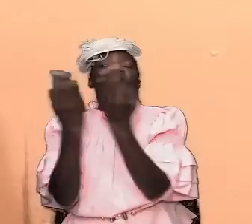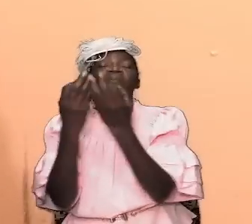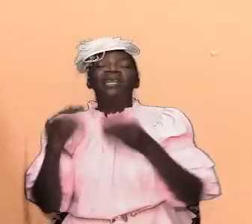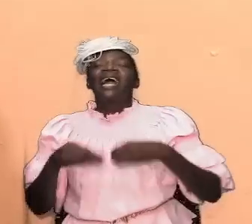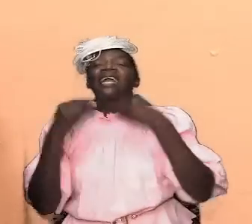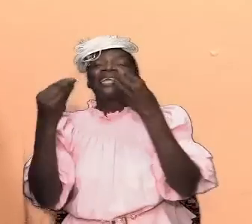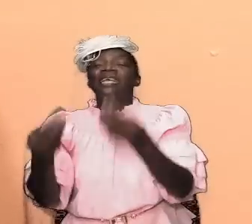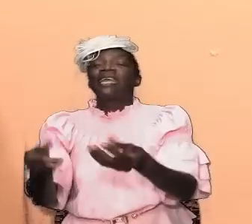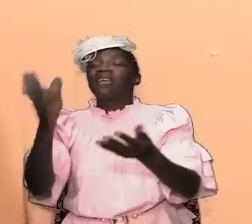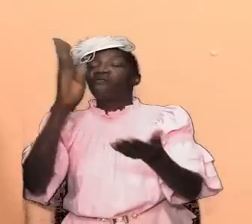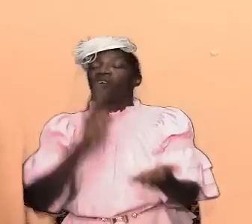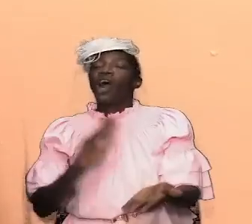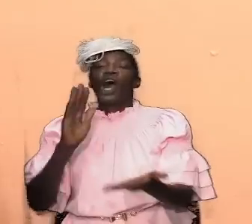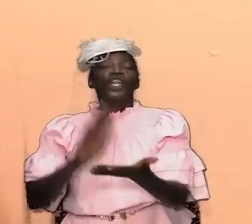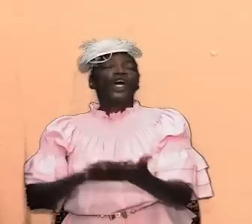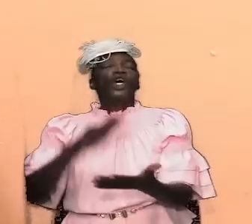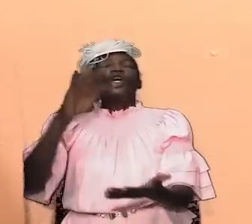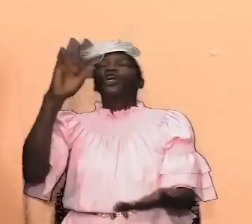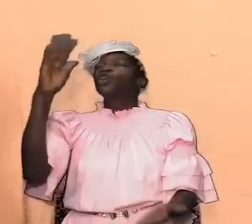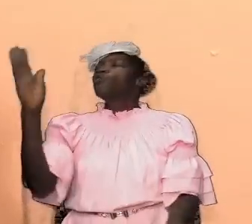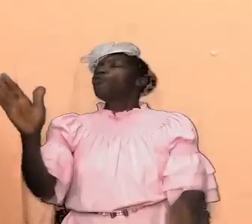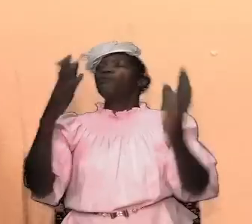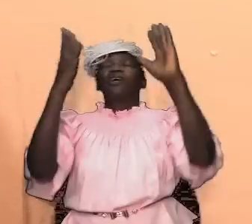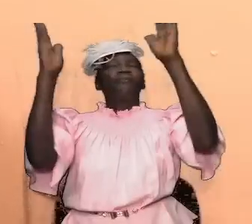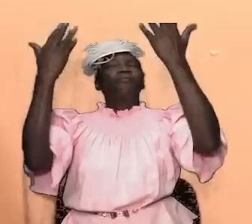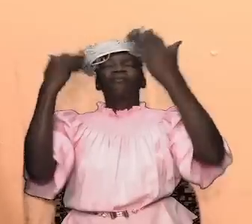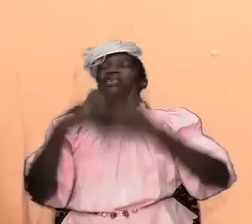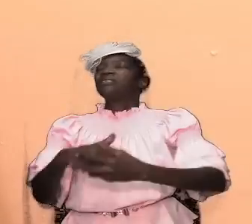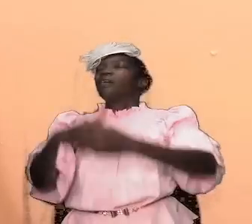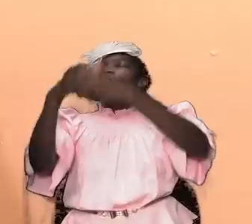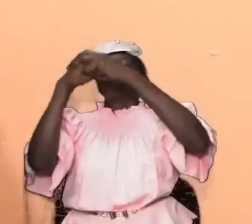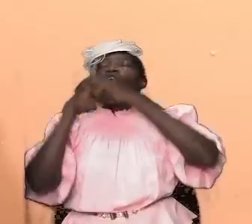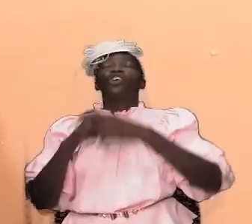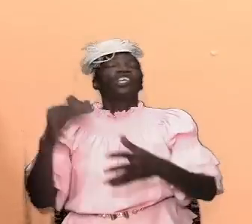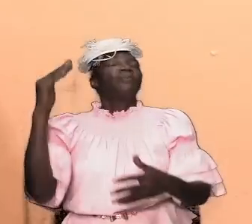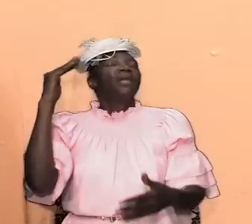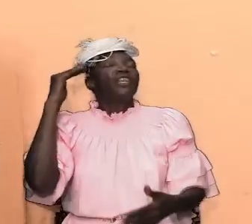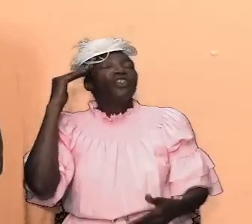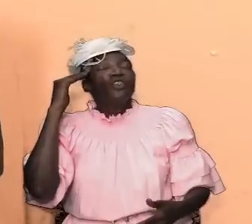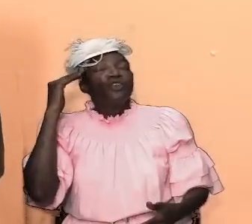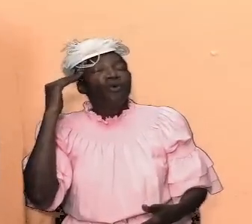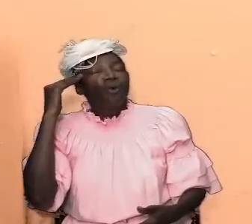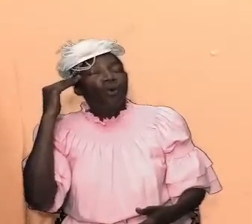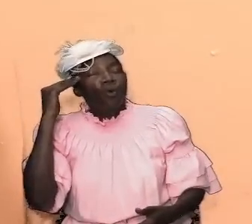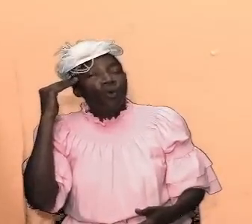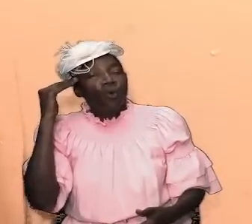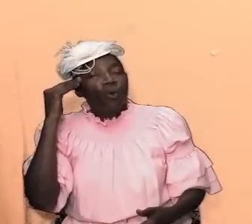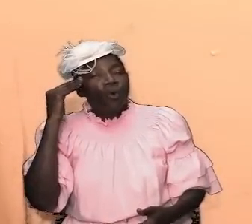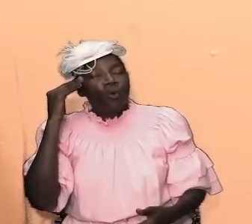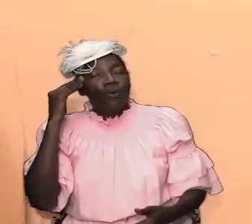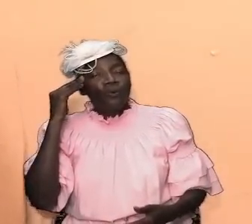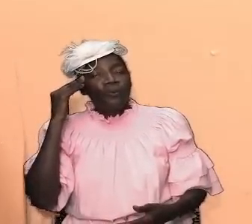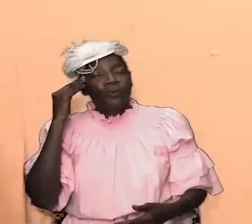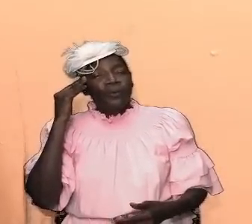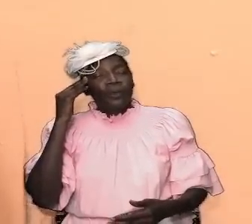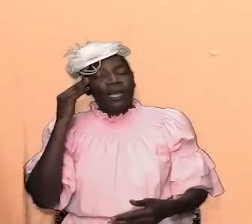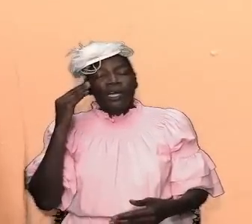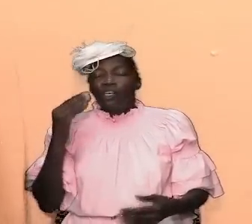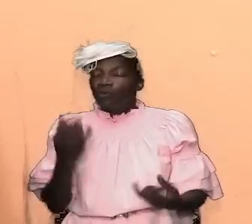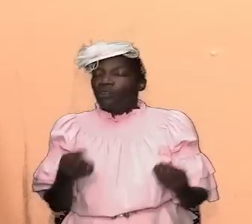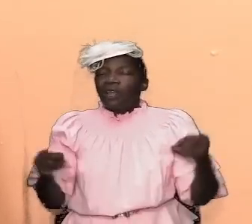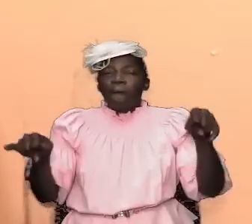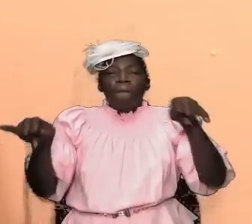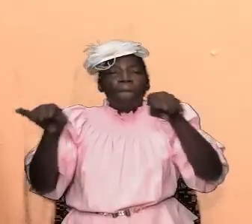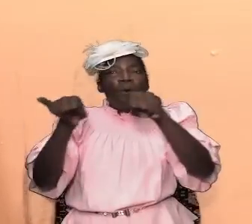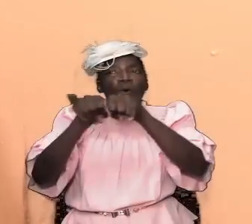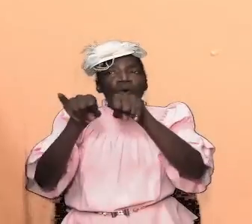glory and praise and worship they knew what was required they knew what was there it was sacrosanct but after a